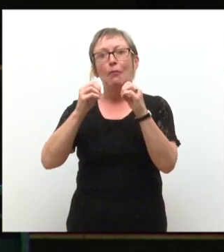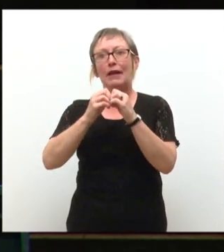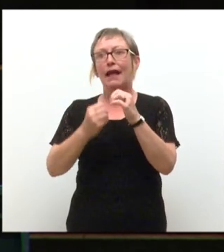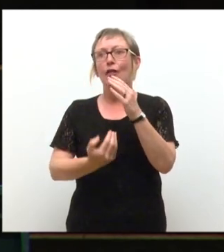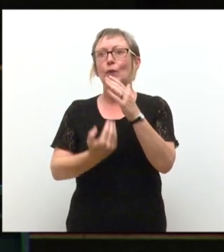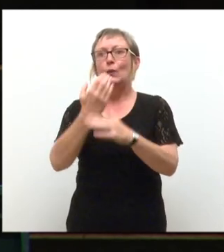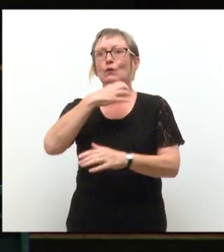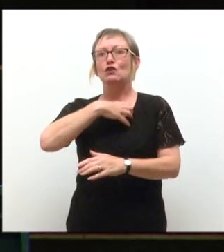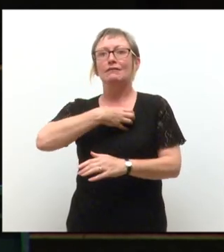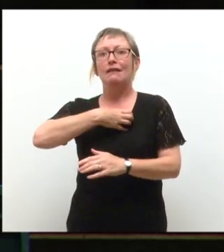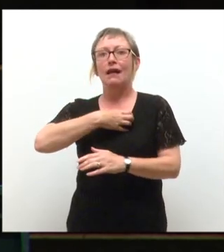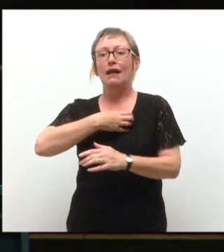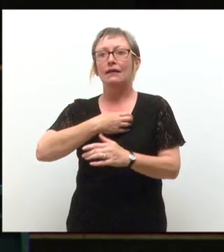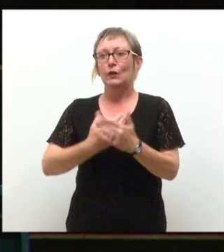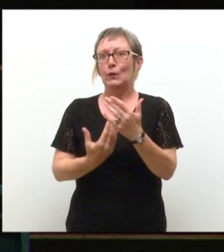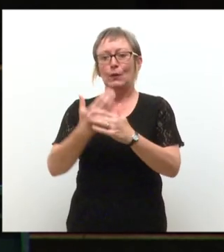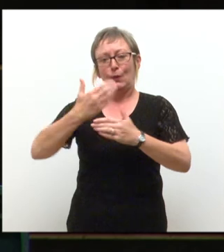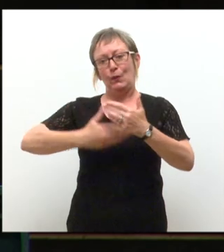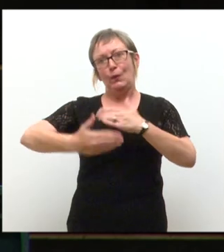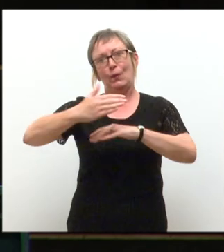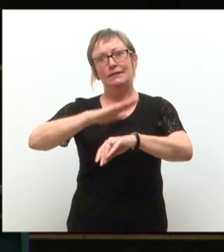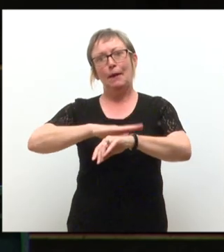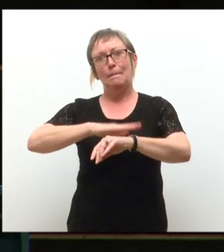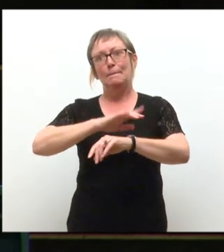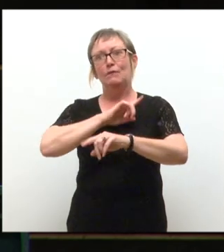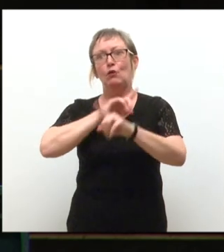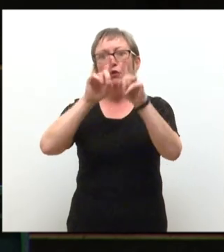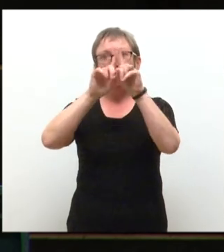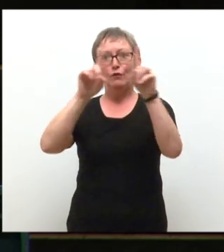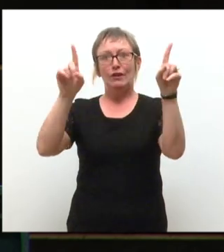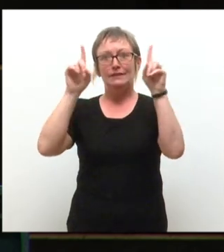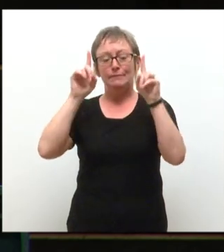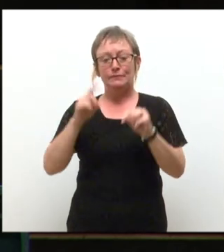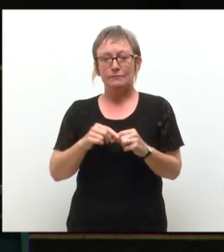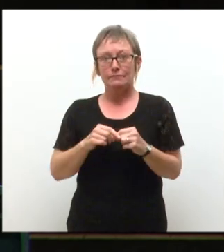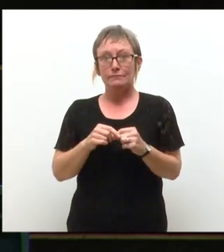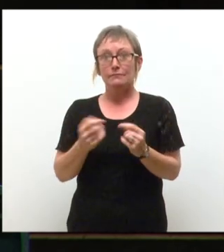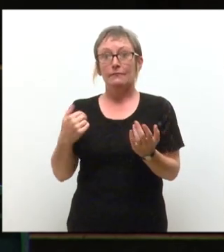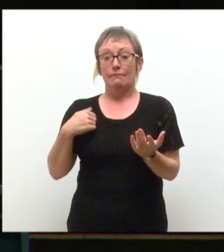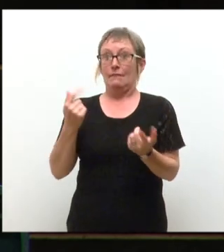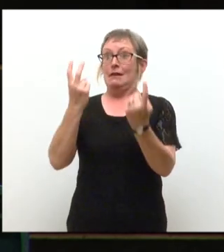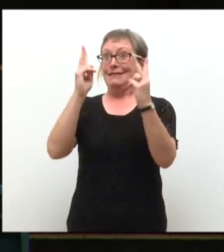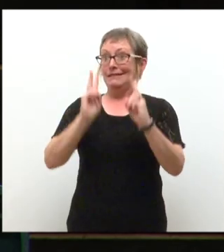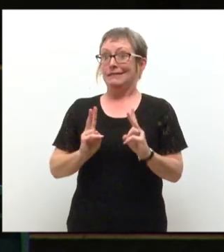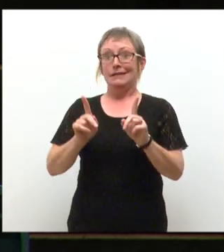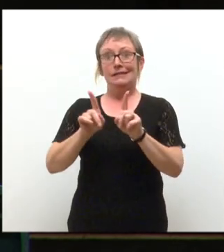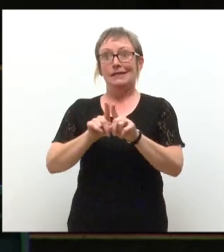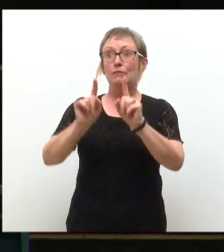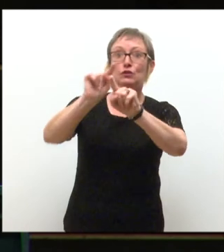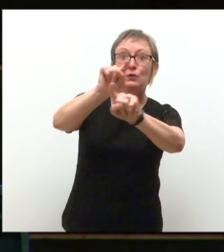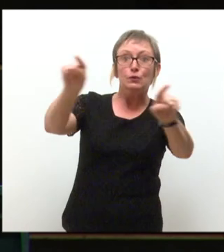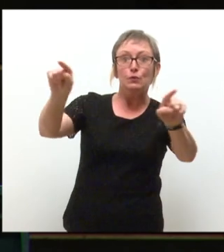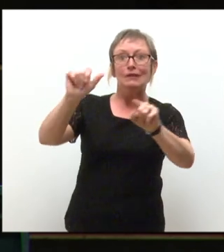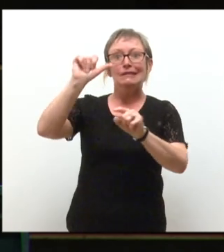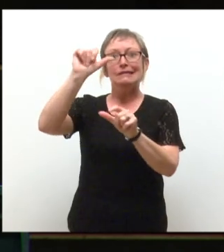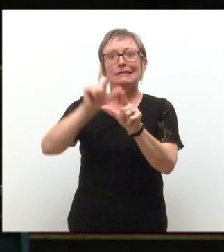marking the beginning of a new era for this university. It was six years ago today. I was sitting where you are. I hope I don't look